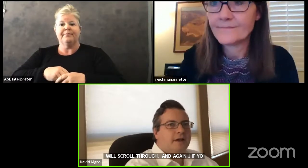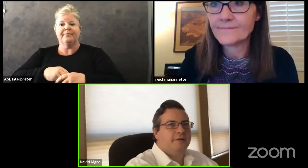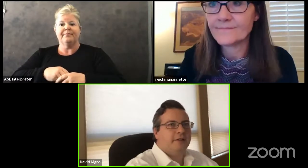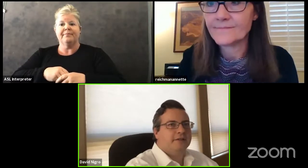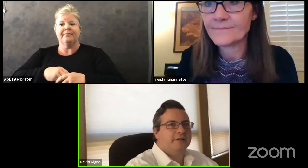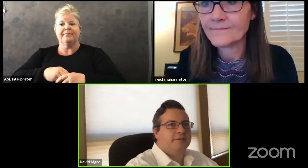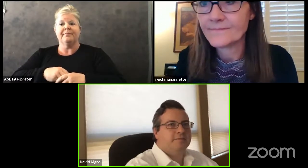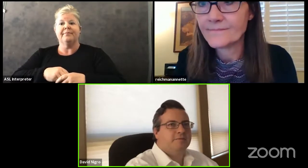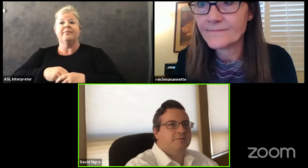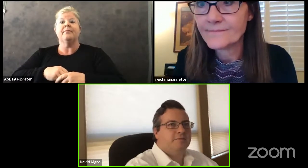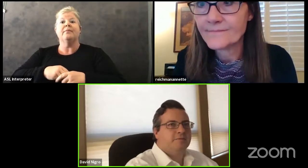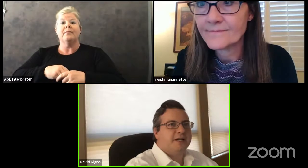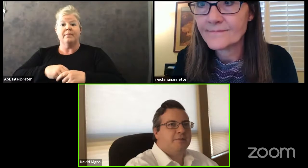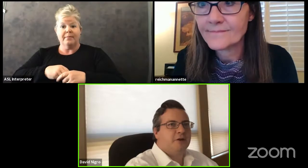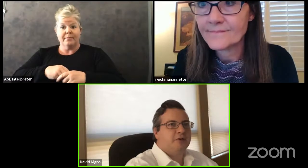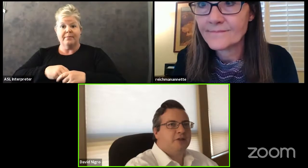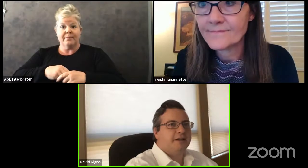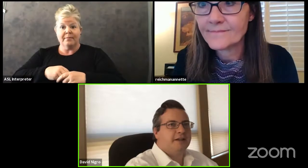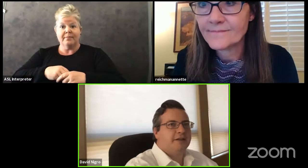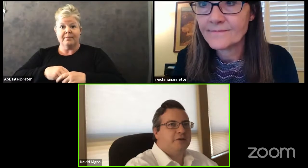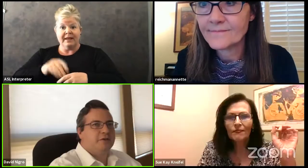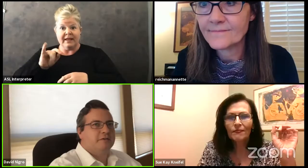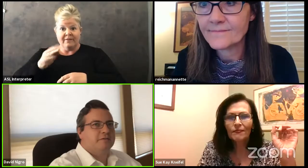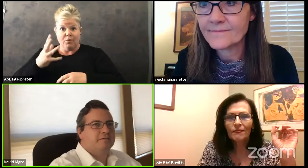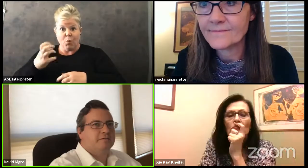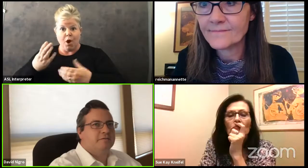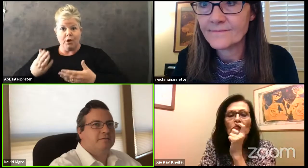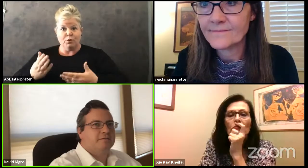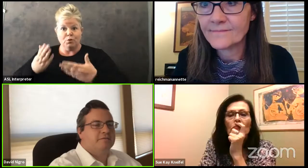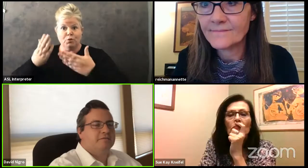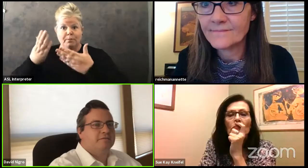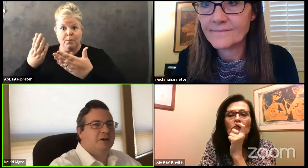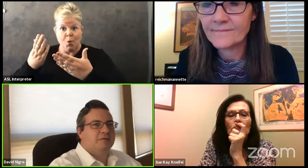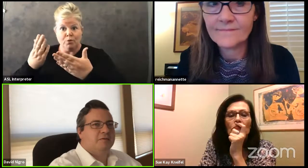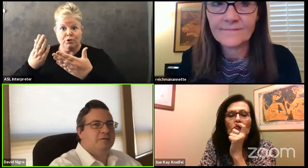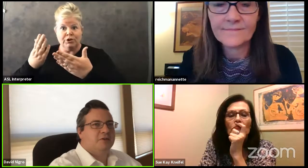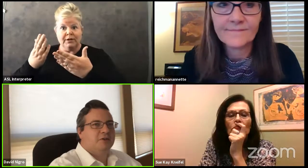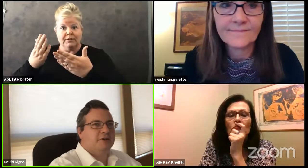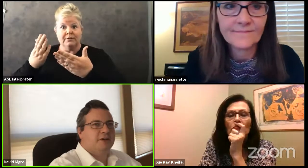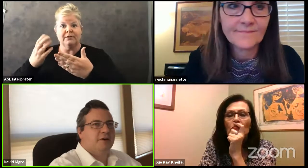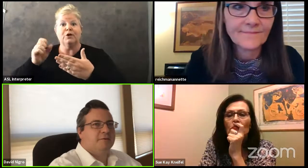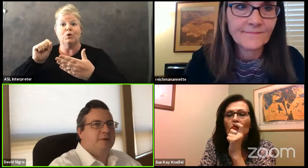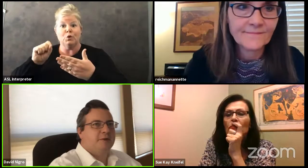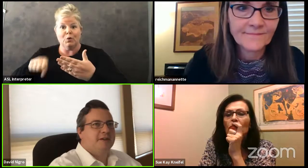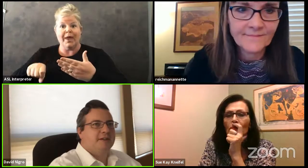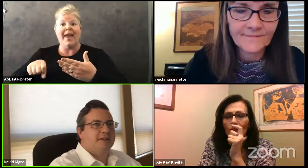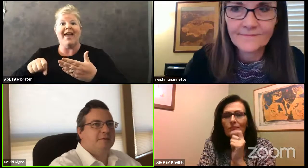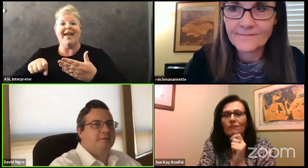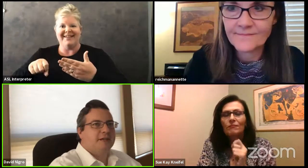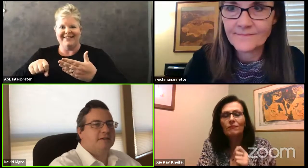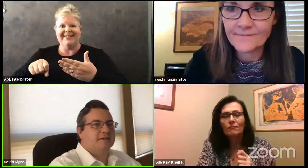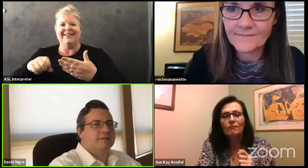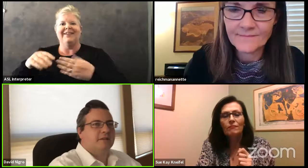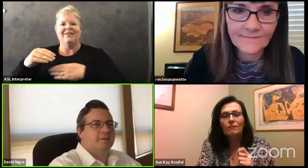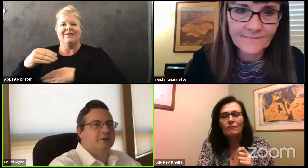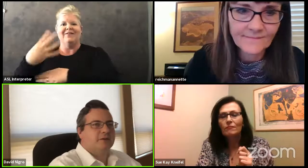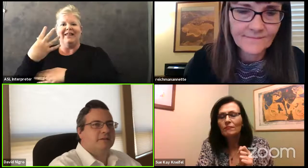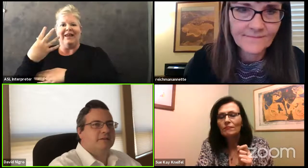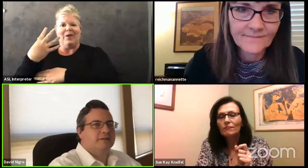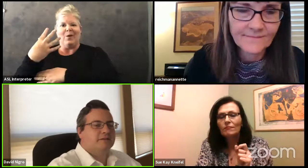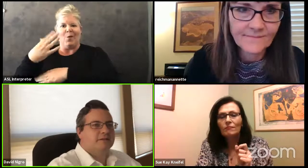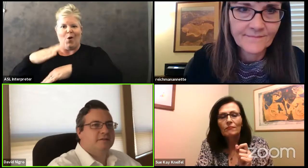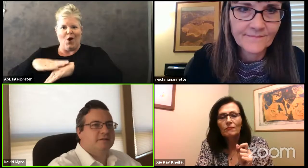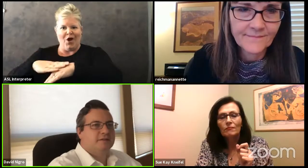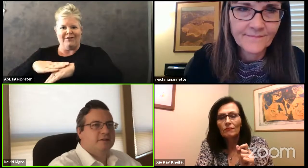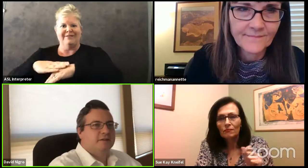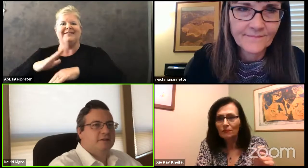And if you'd like to make a motion, I think you can start your video, unmute it, and then make the motion. Thank